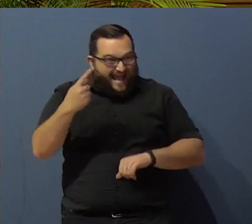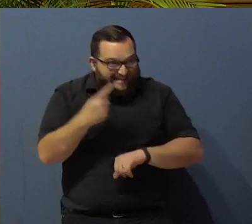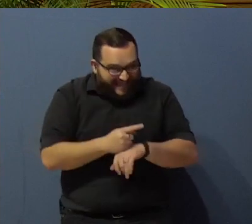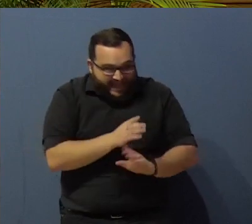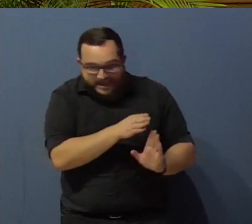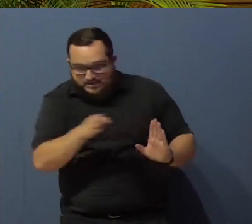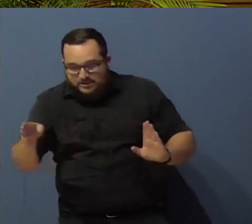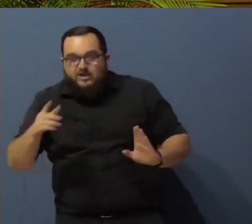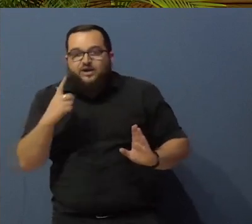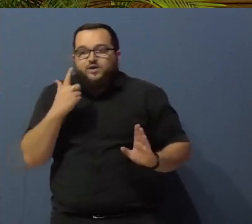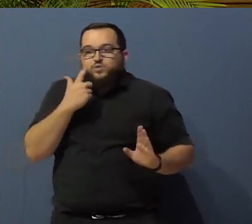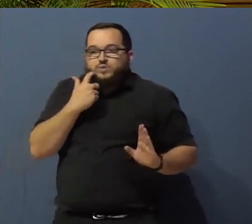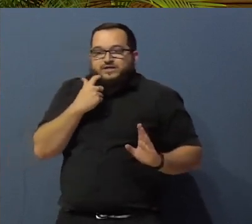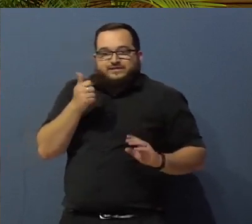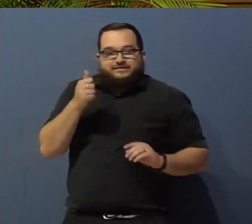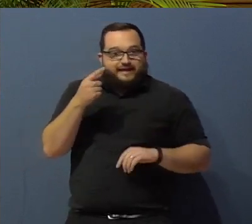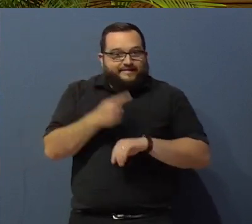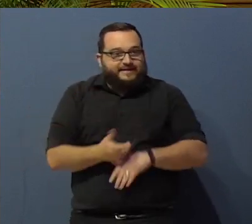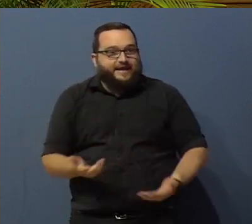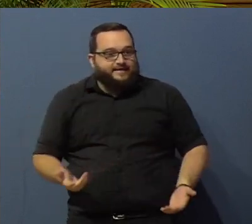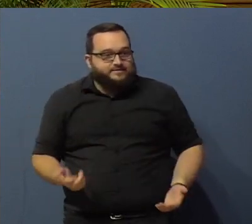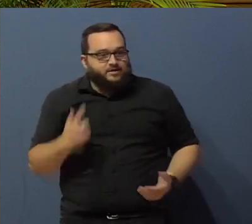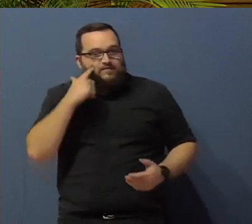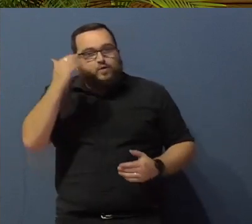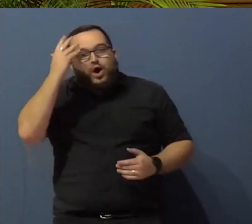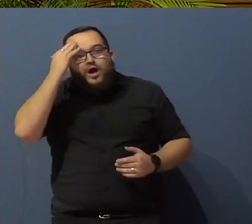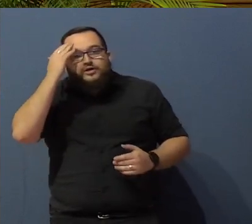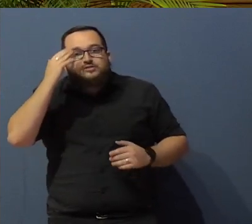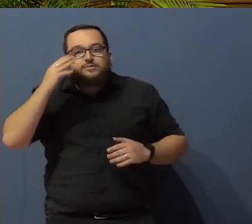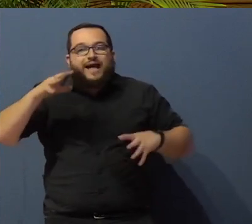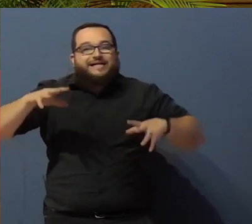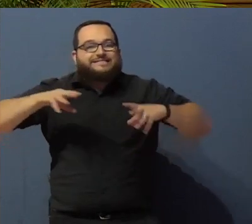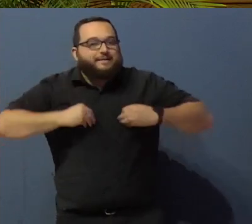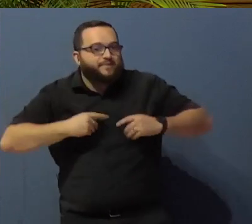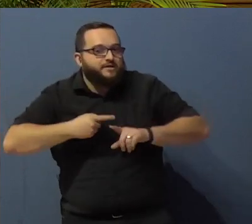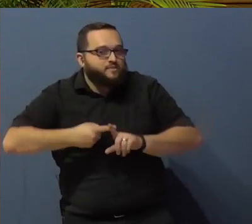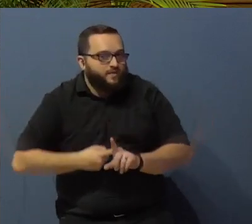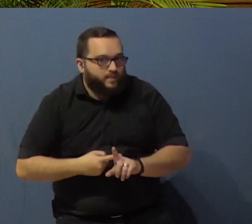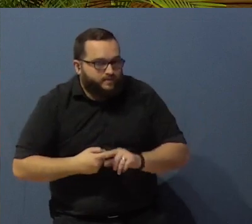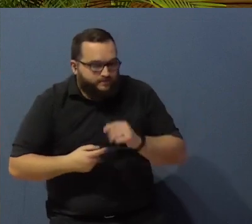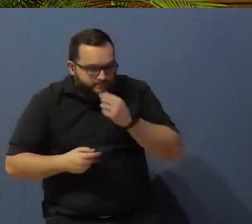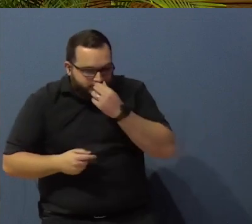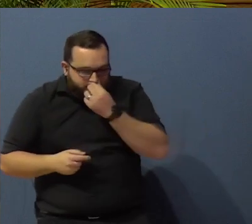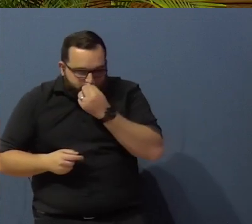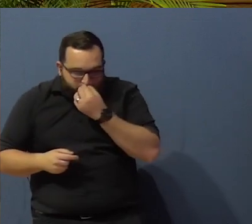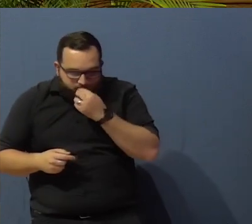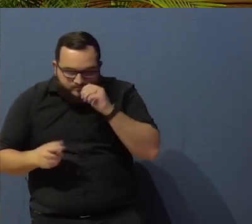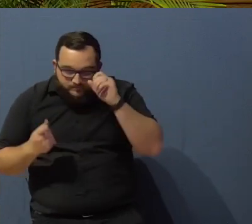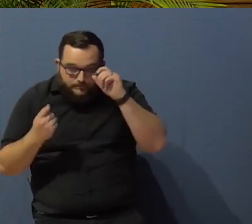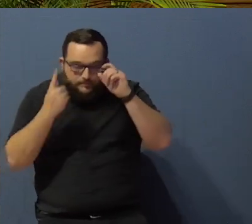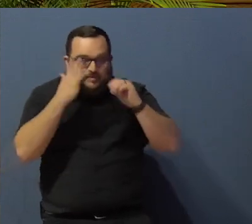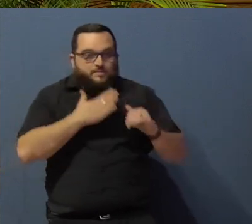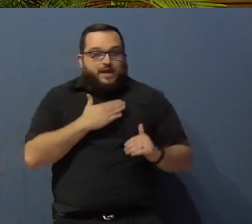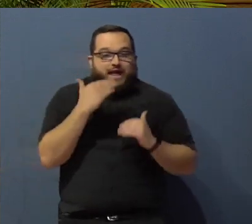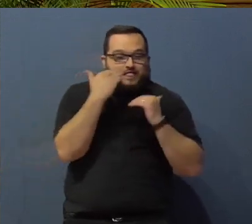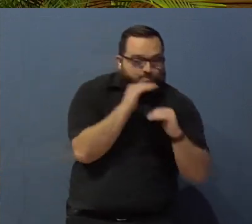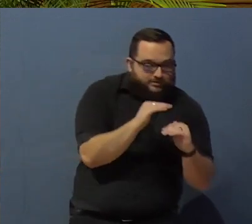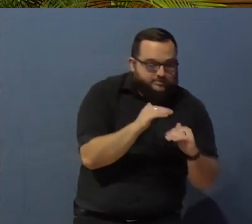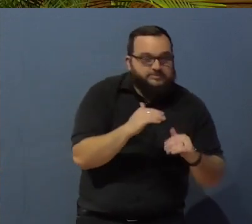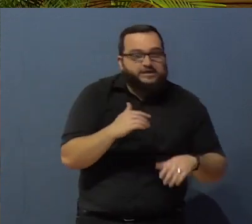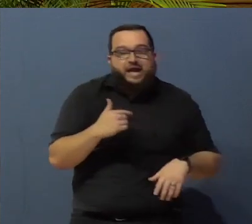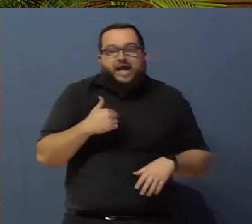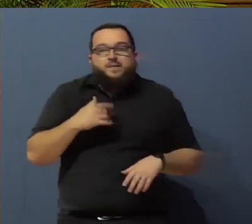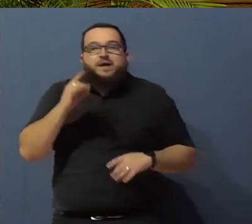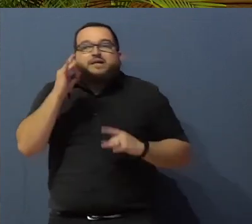during the last 10 days for autism acceptance months. But my limitations, I'm a horrible